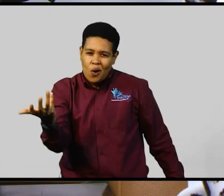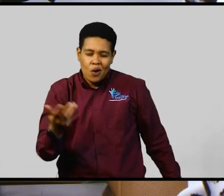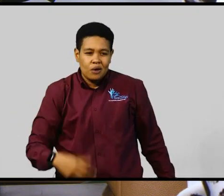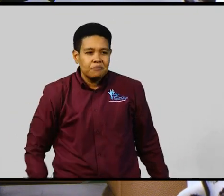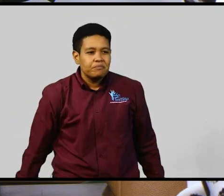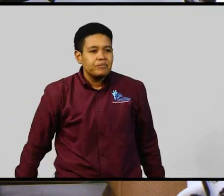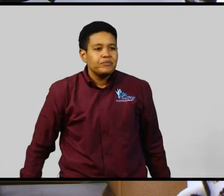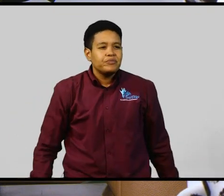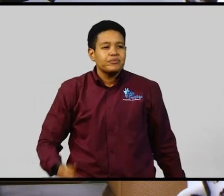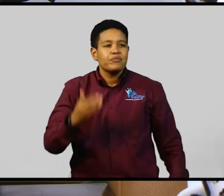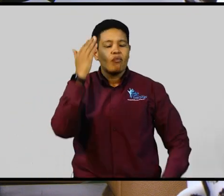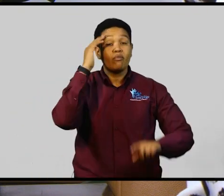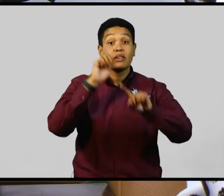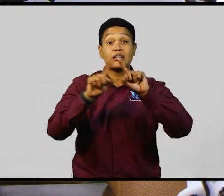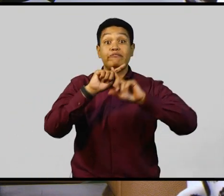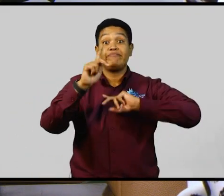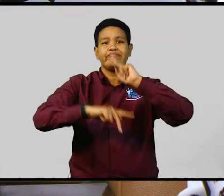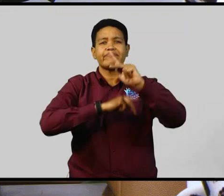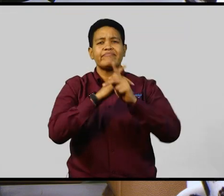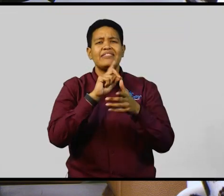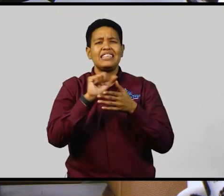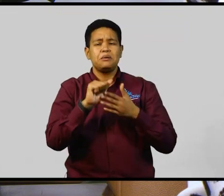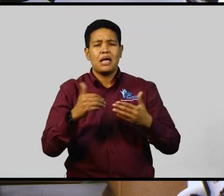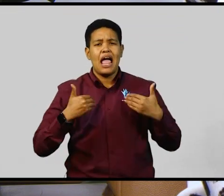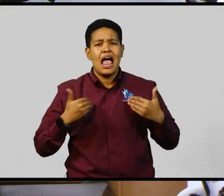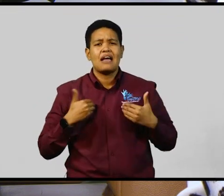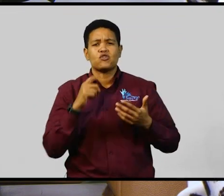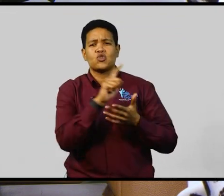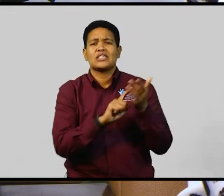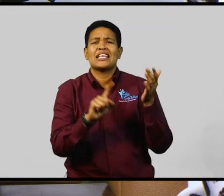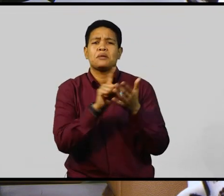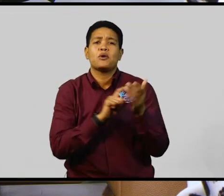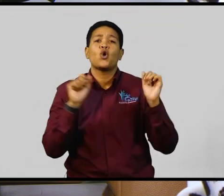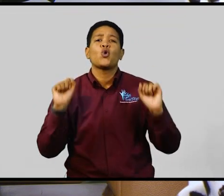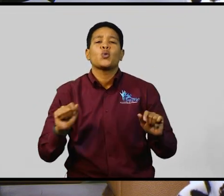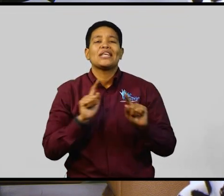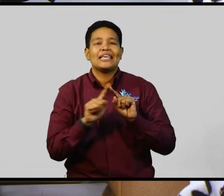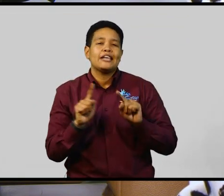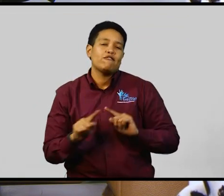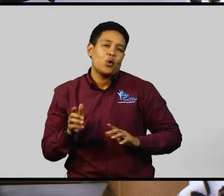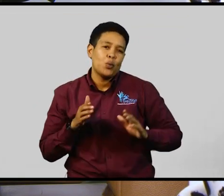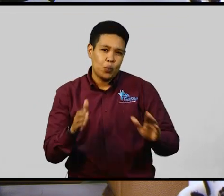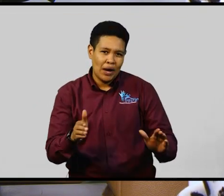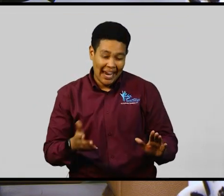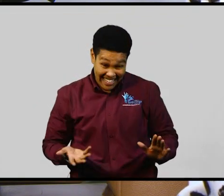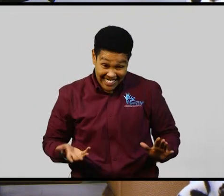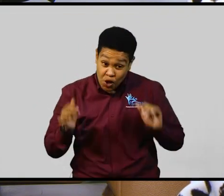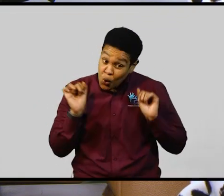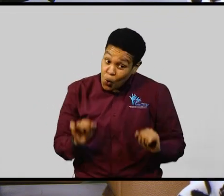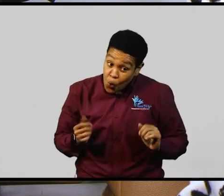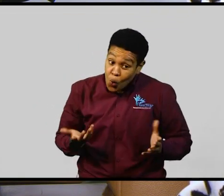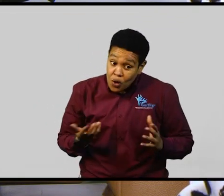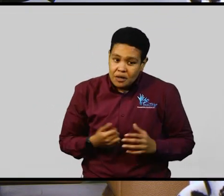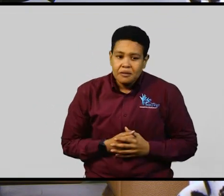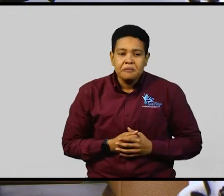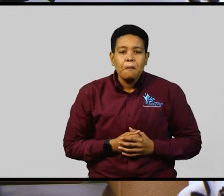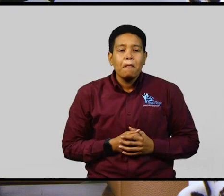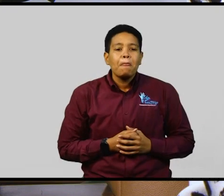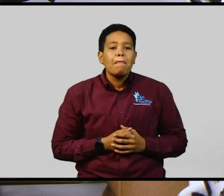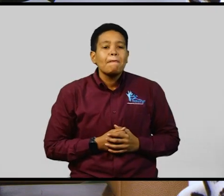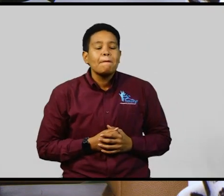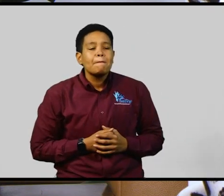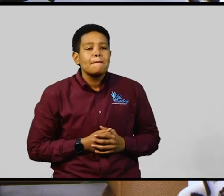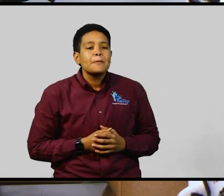types of persons with disabilities and so the discrimination could be in varying forms. Right. And it could be that it is